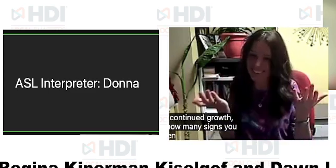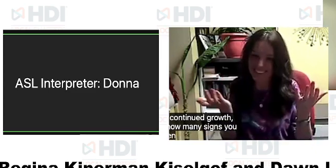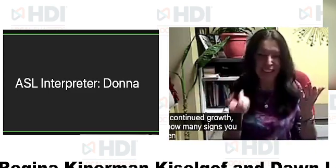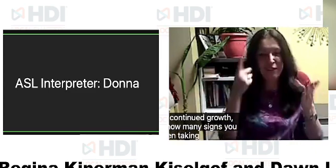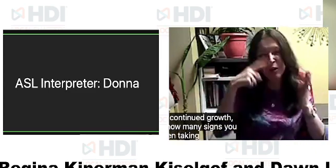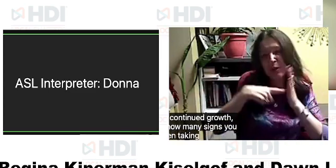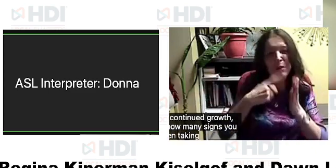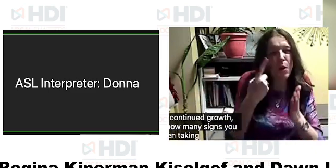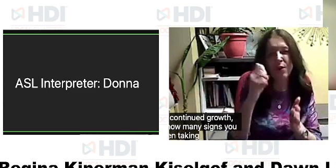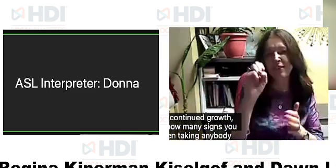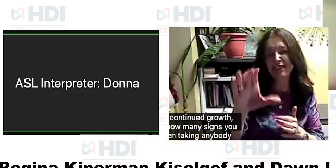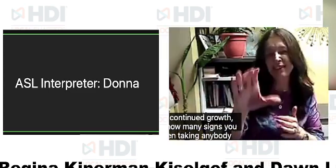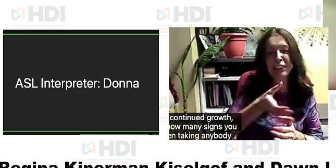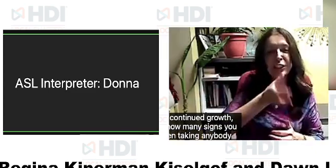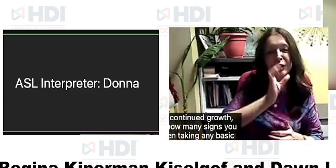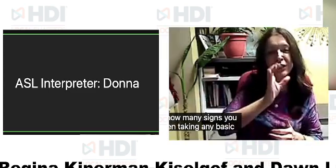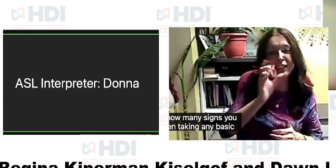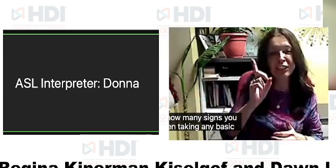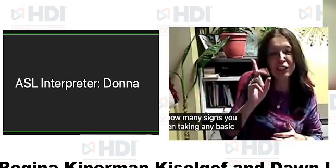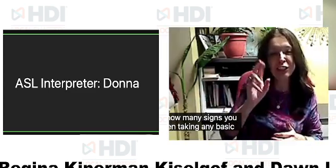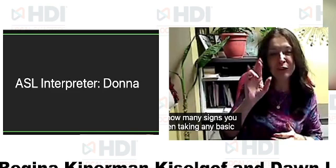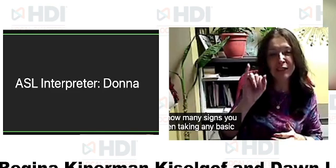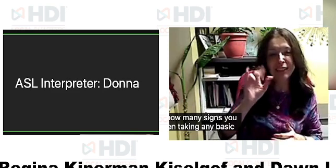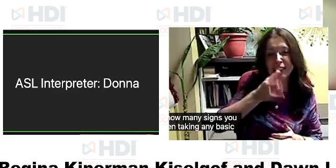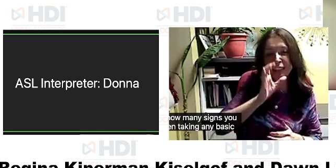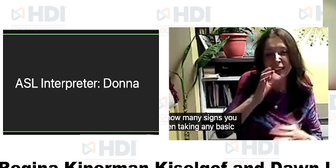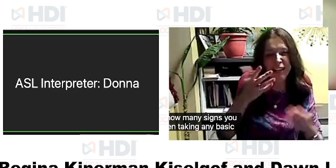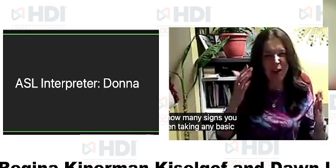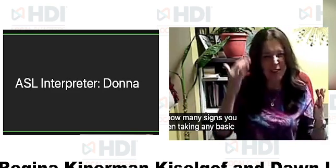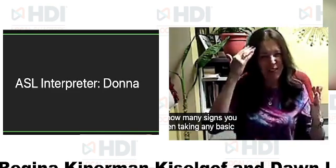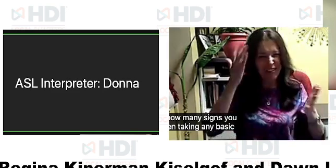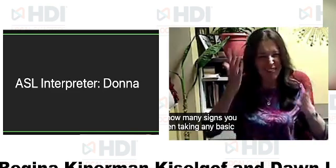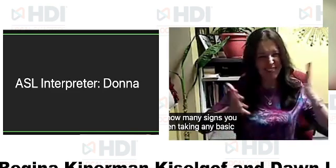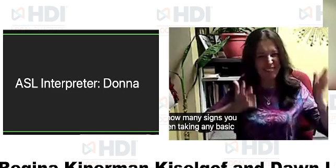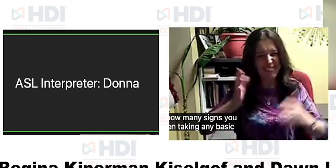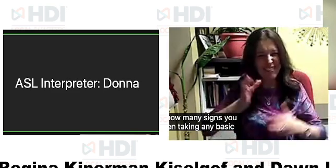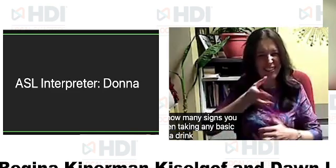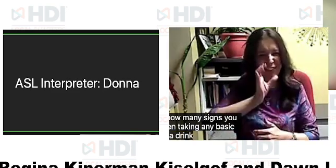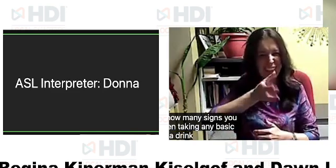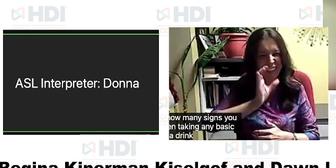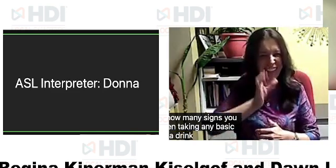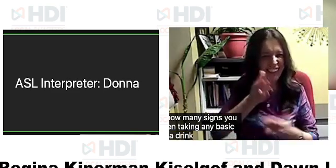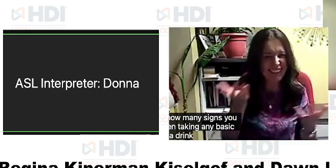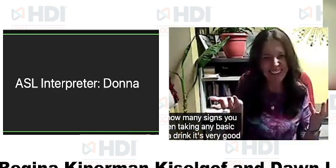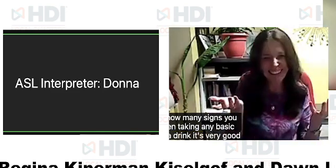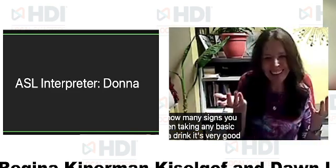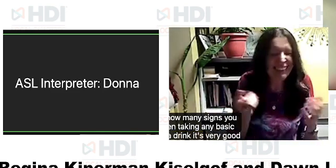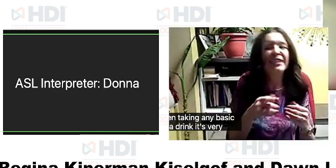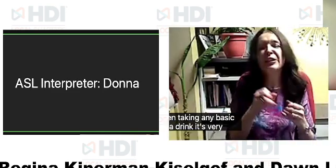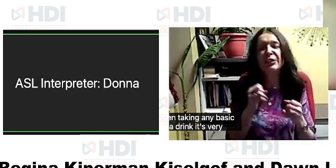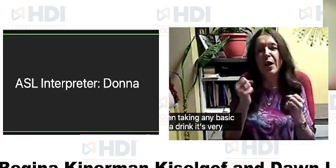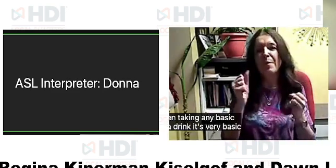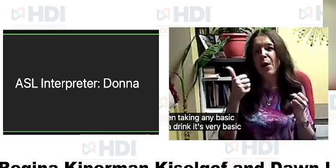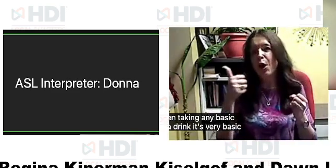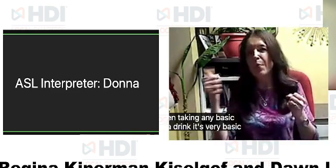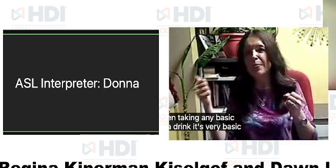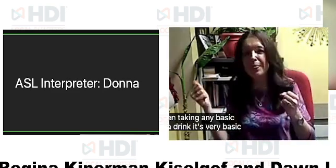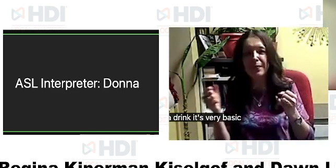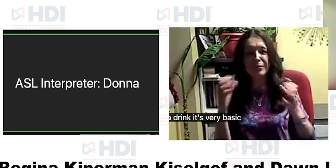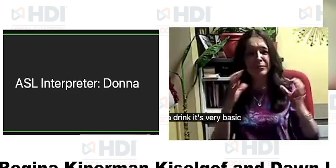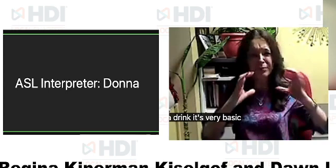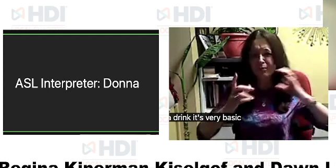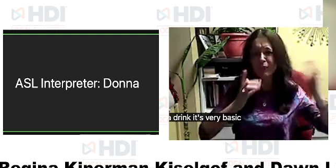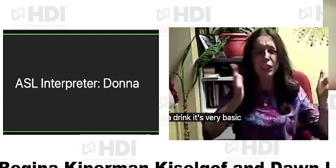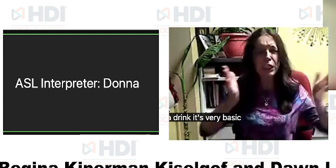any basic classes just even the sign for a drink it's very basic that's a gesture that someone might